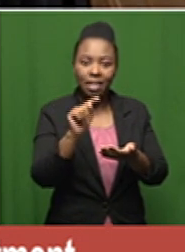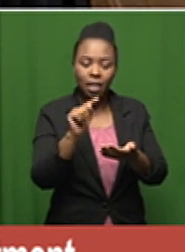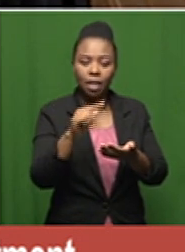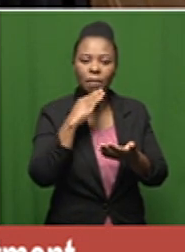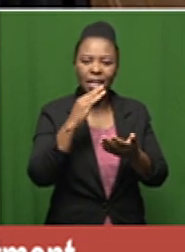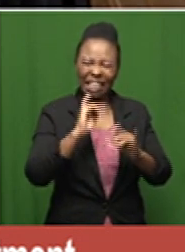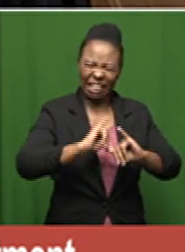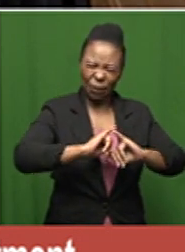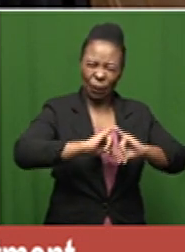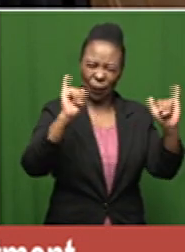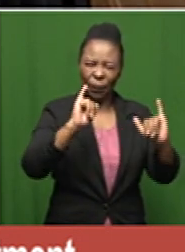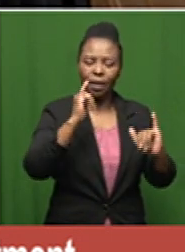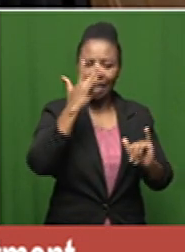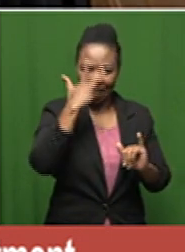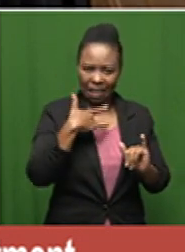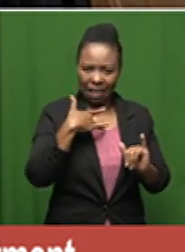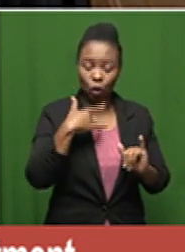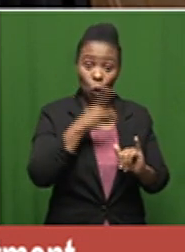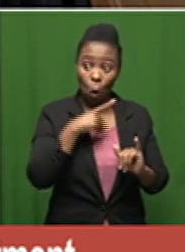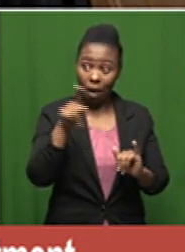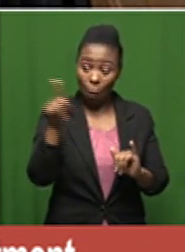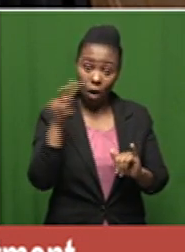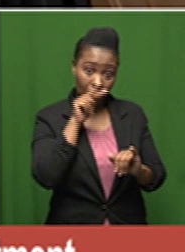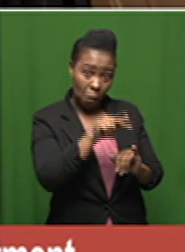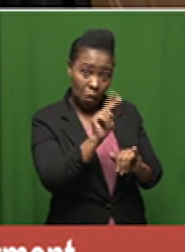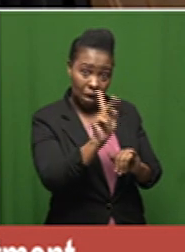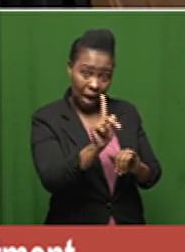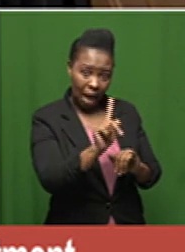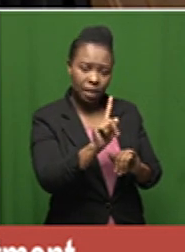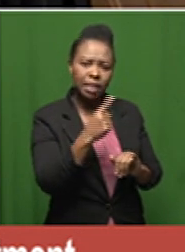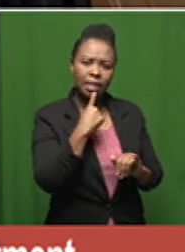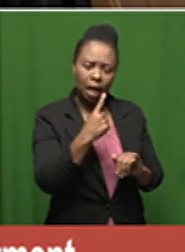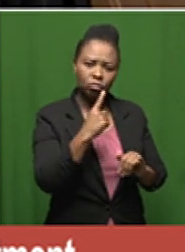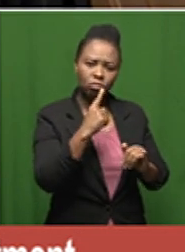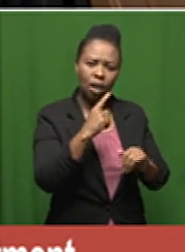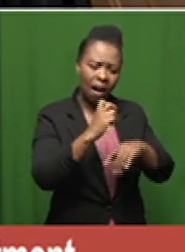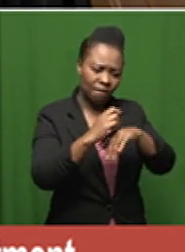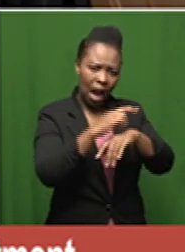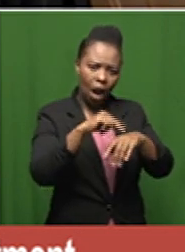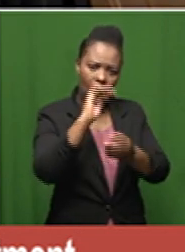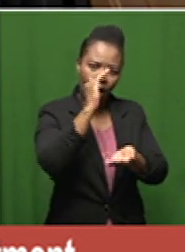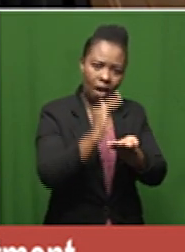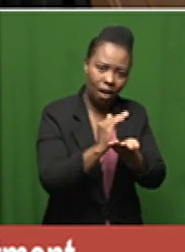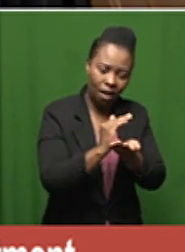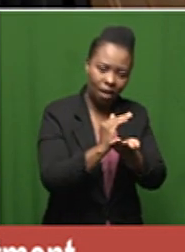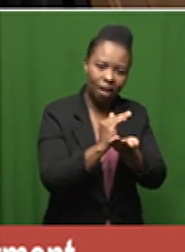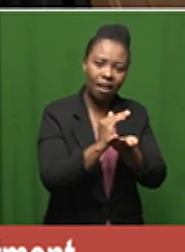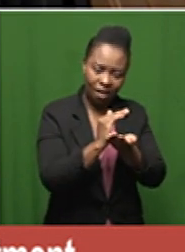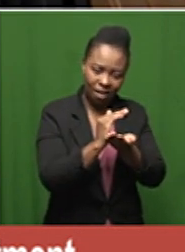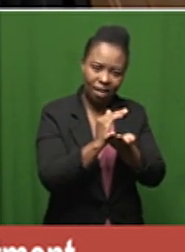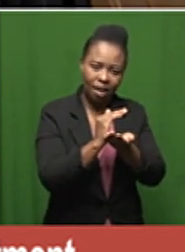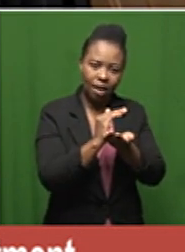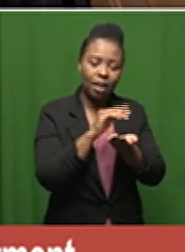severe illness and so what they are seeing as they claim is that there's a major reduction in viral load and with that a